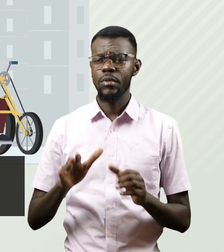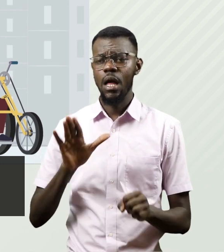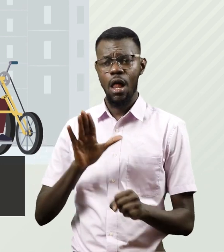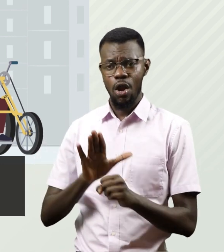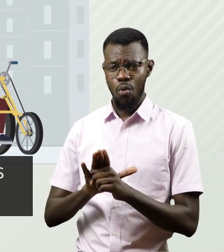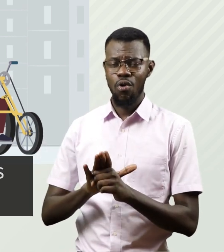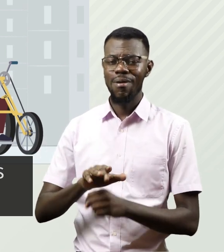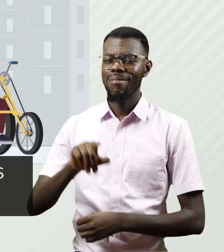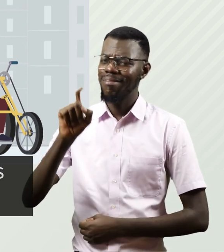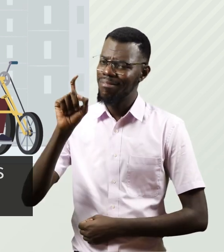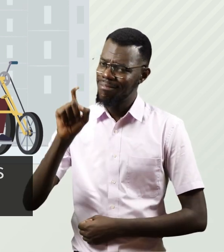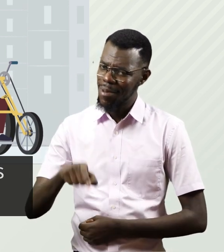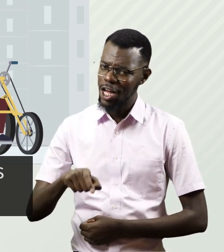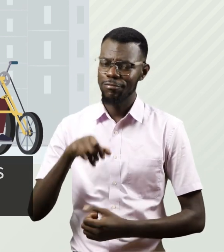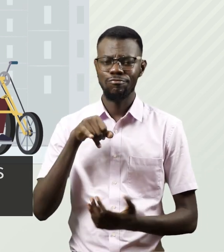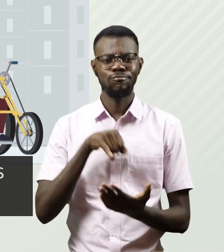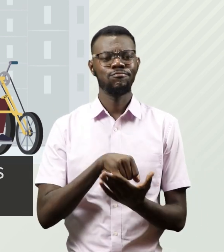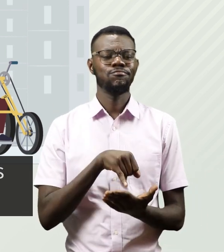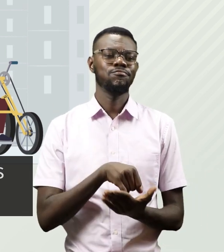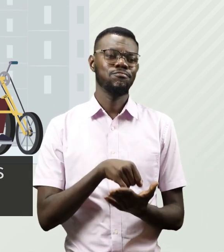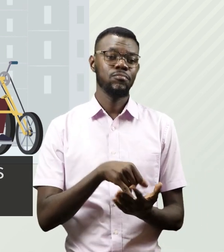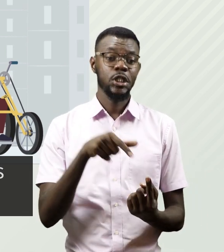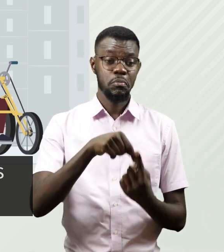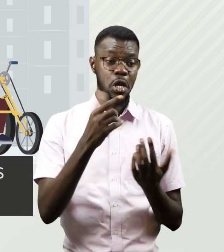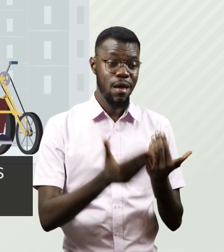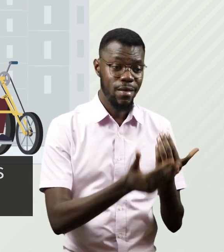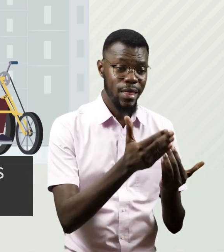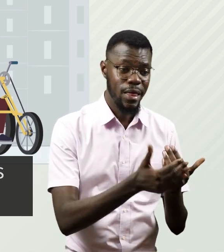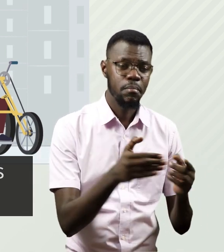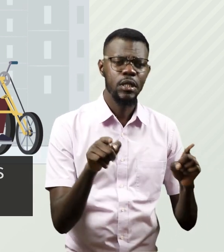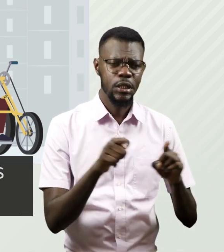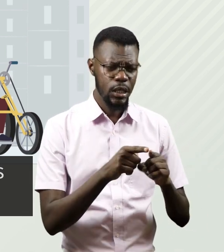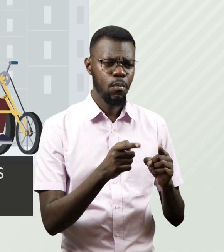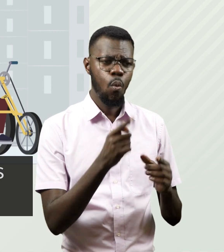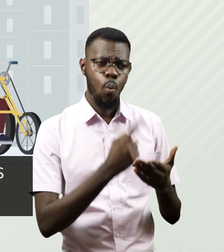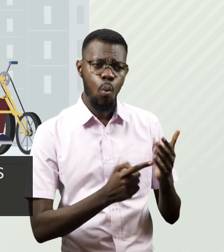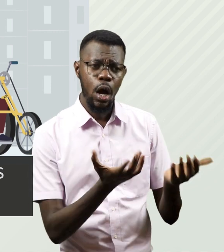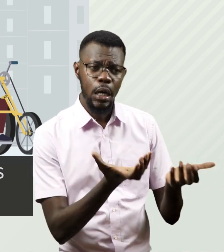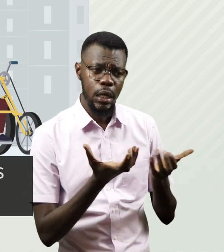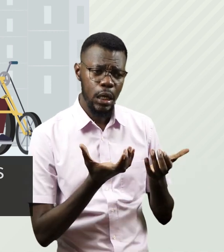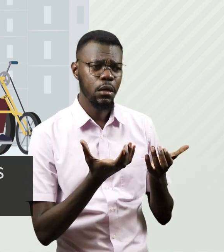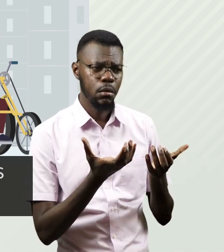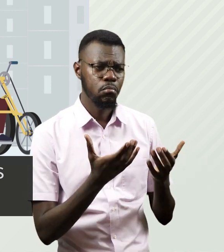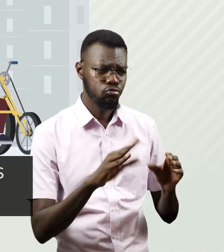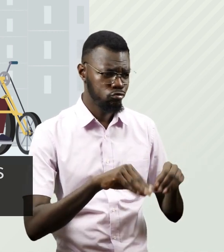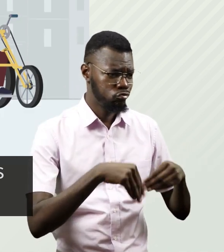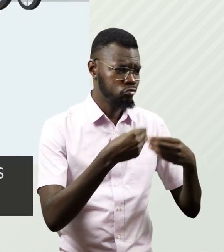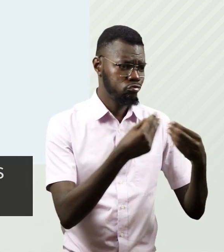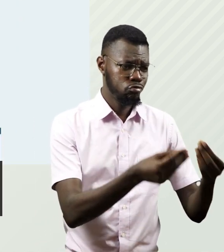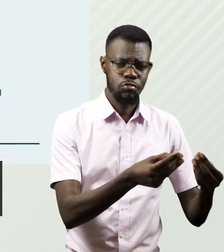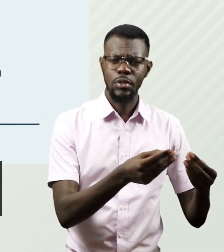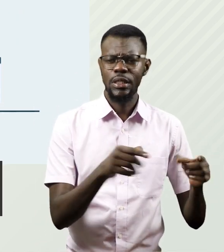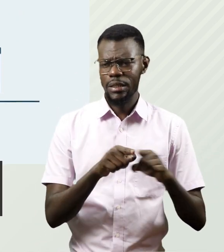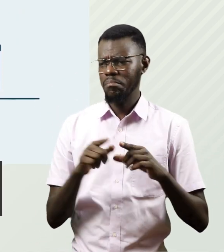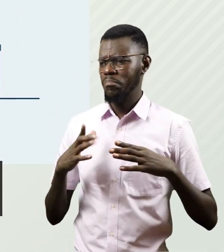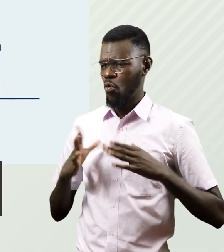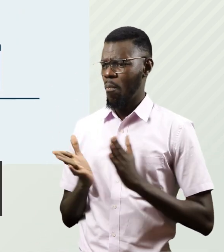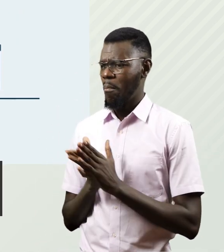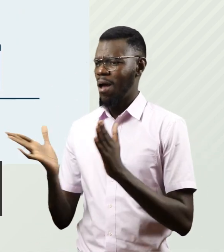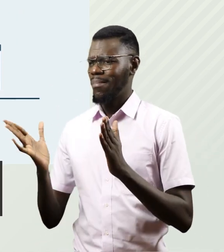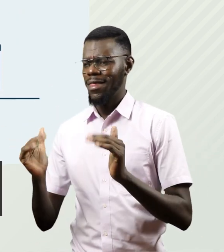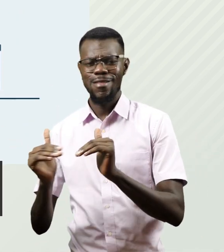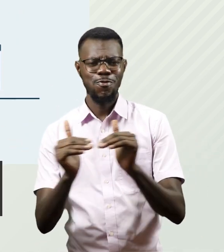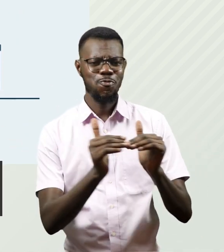receive special considerations and accommodations provided to public at large. It is